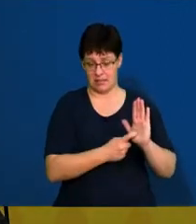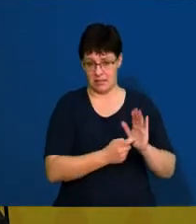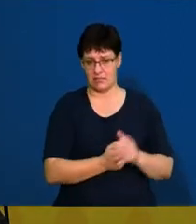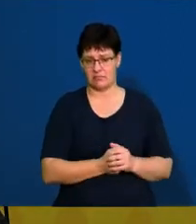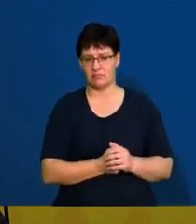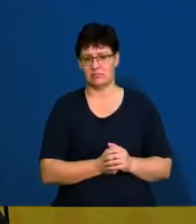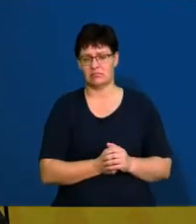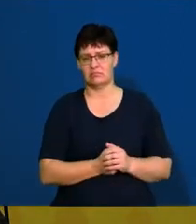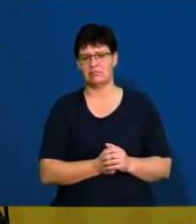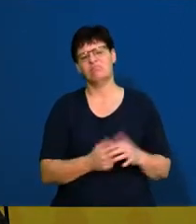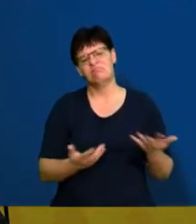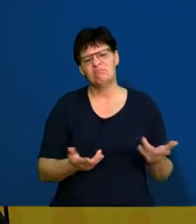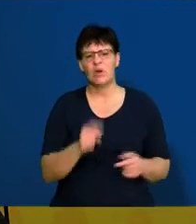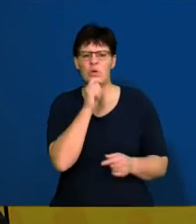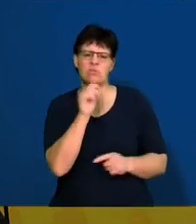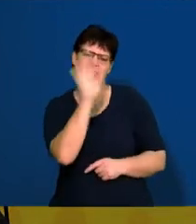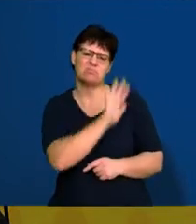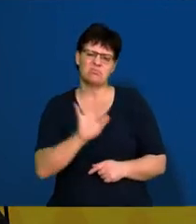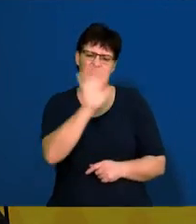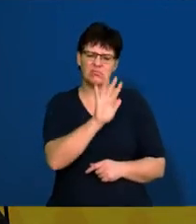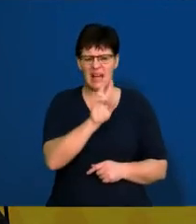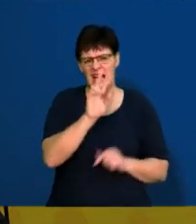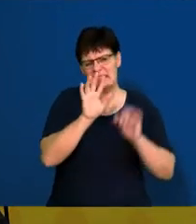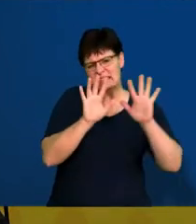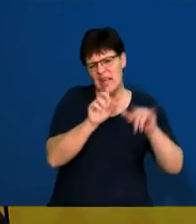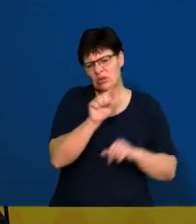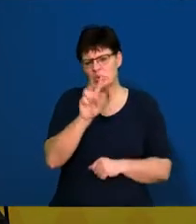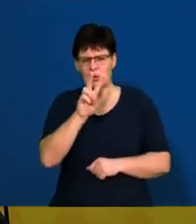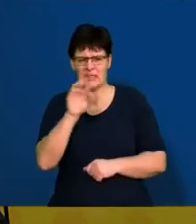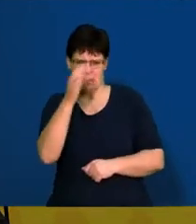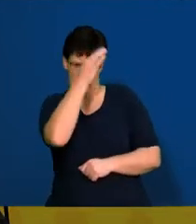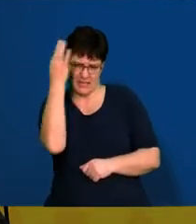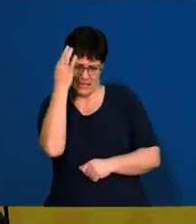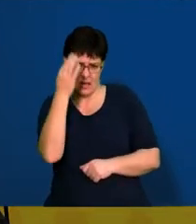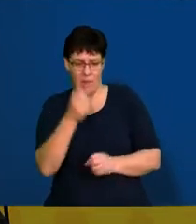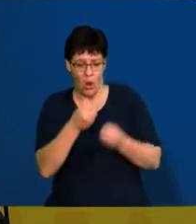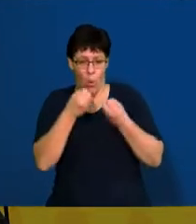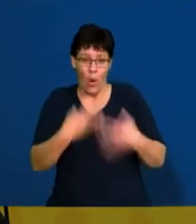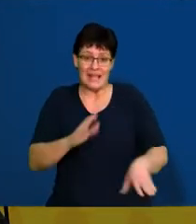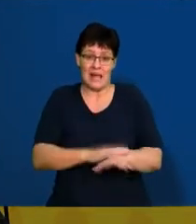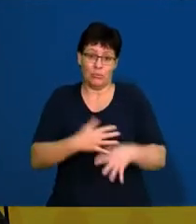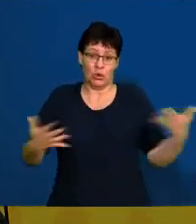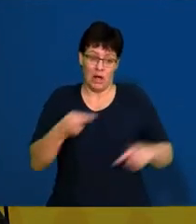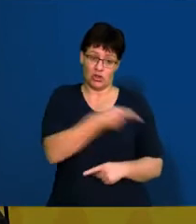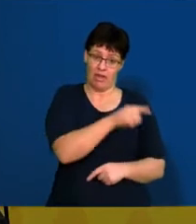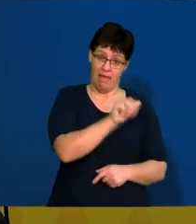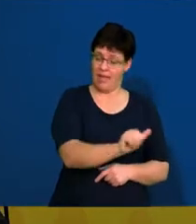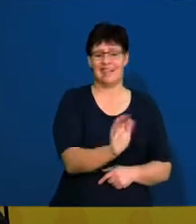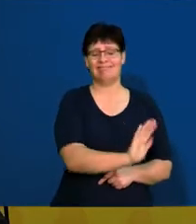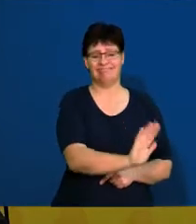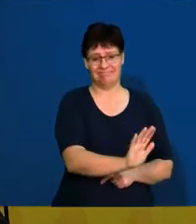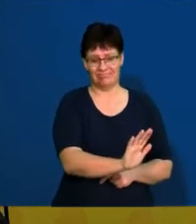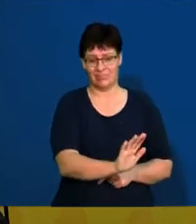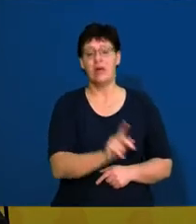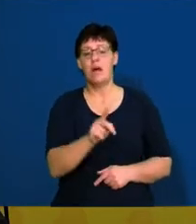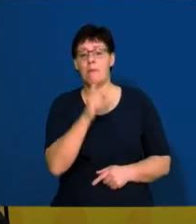to use about 10 to 20 minutes for section A. Don't spend too much time on section A. And also, make